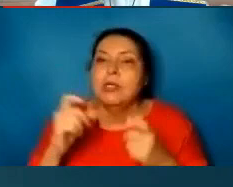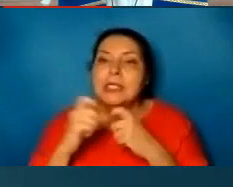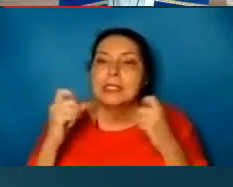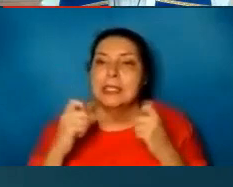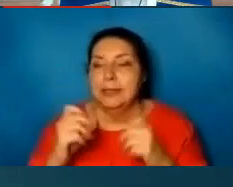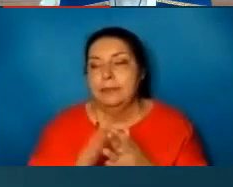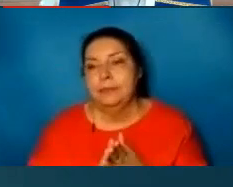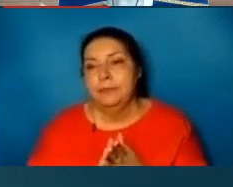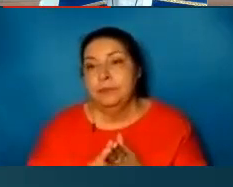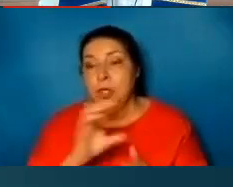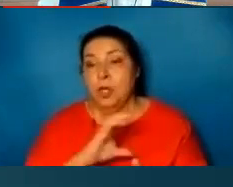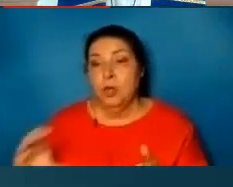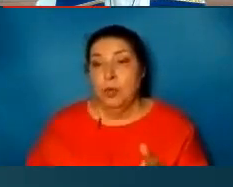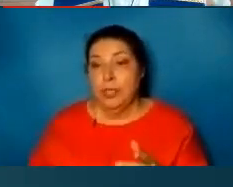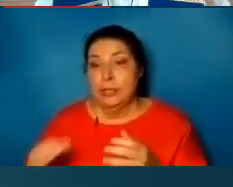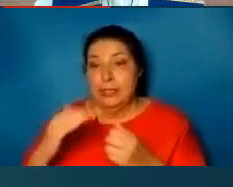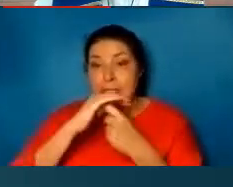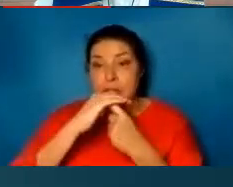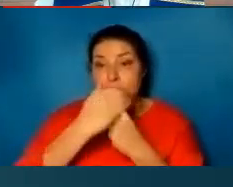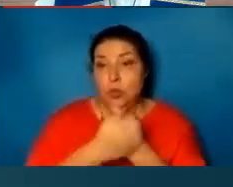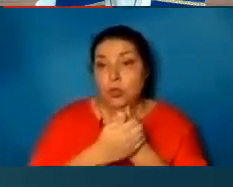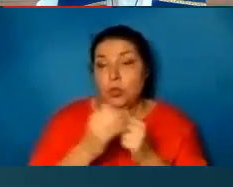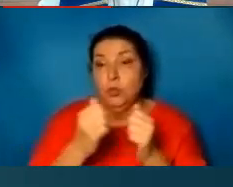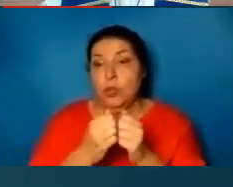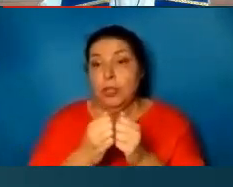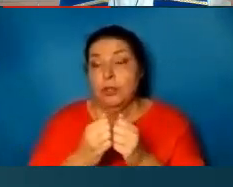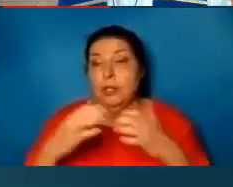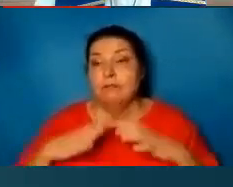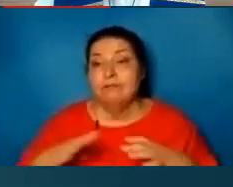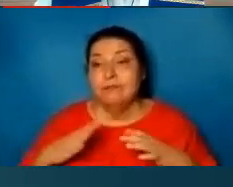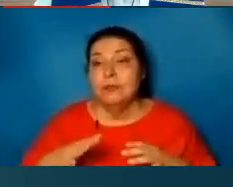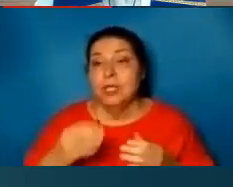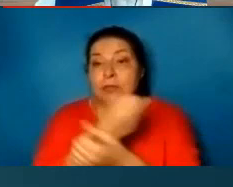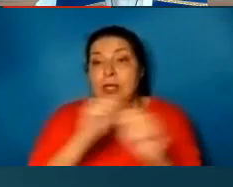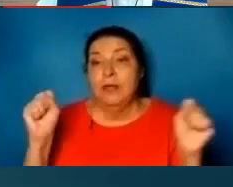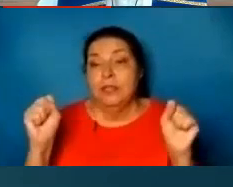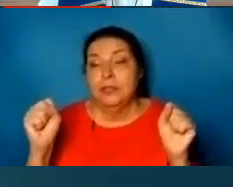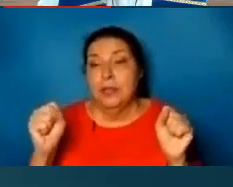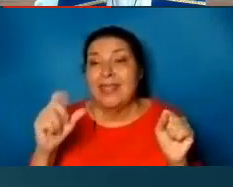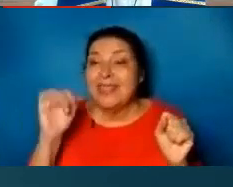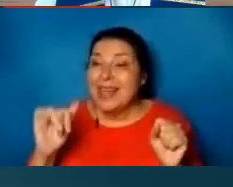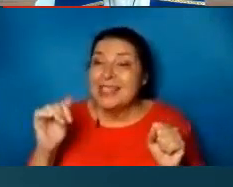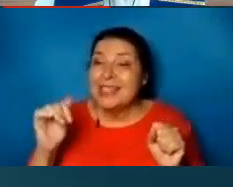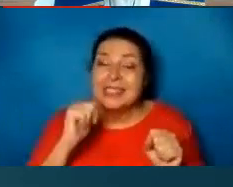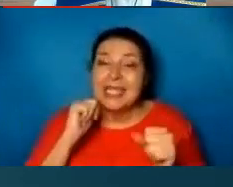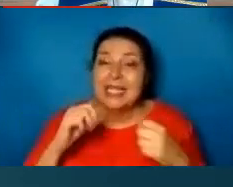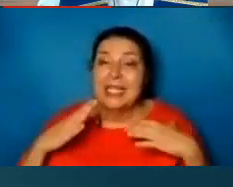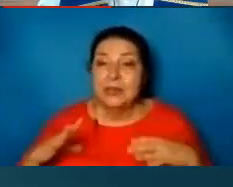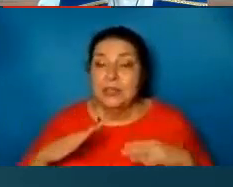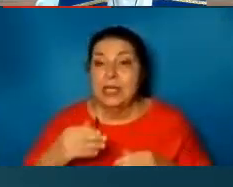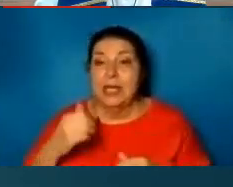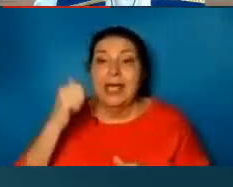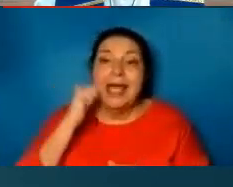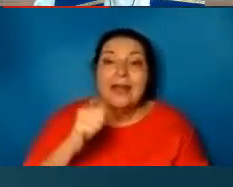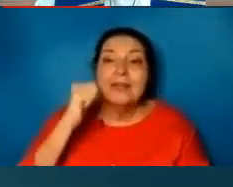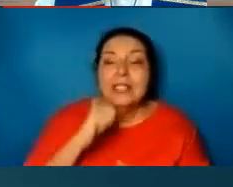Christ has clothed you with the garments of salvation. This is our daily dress. Each new day we put on